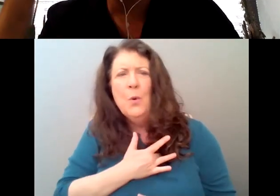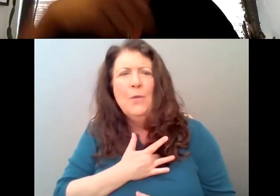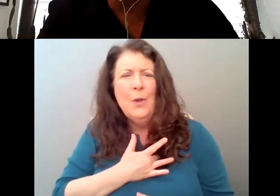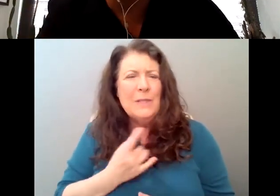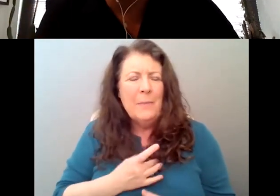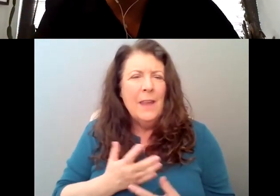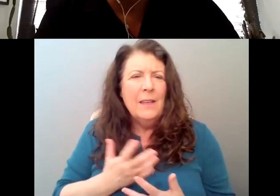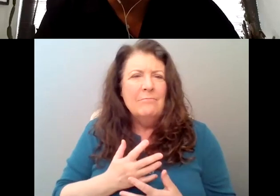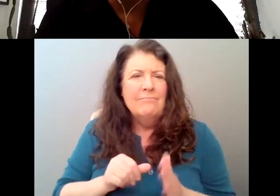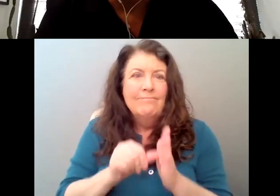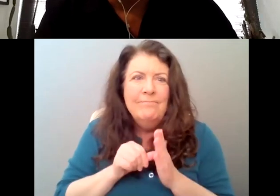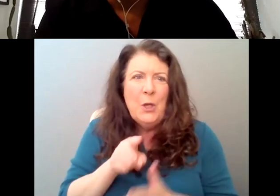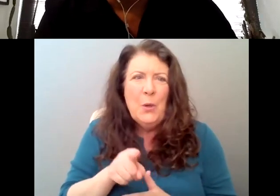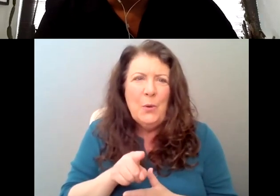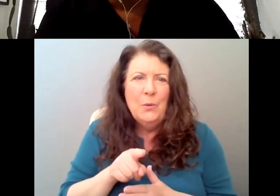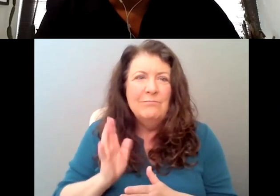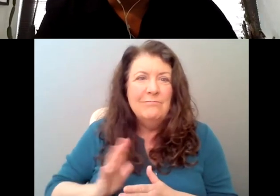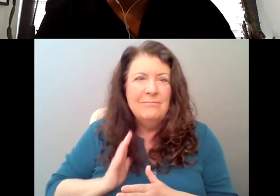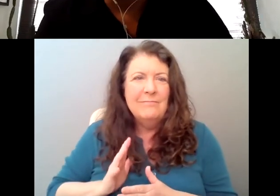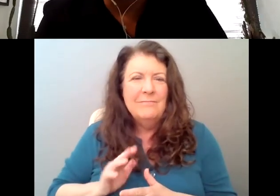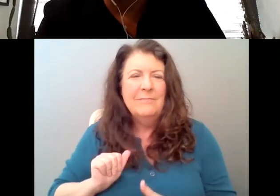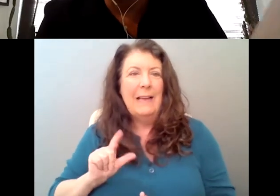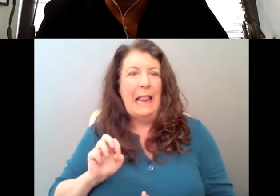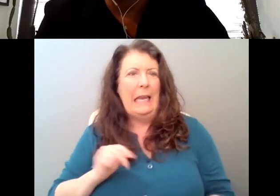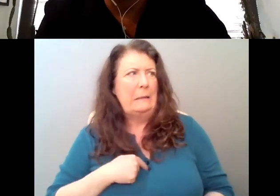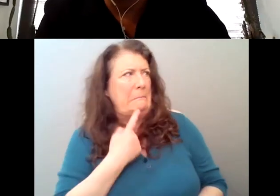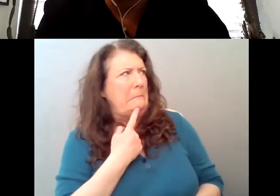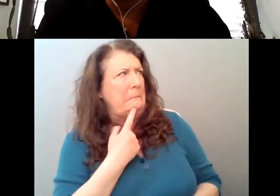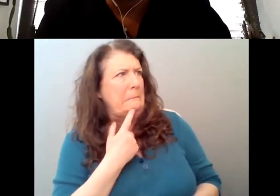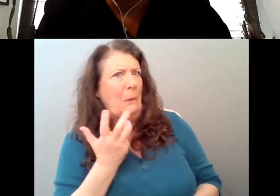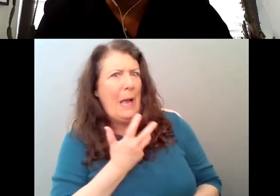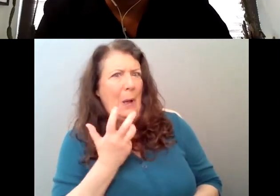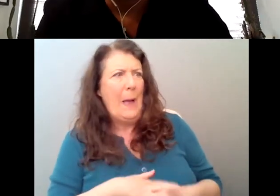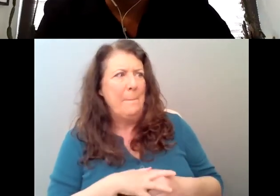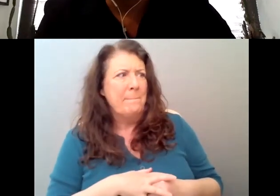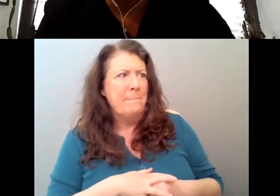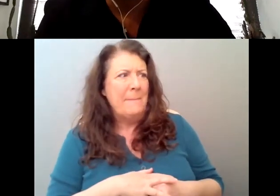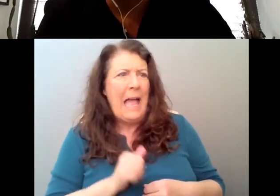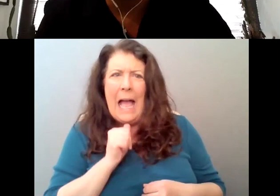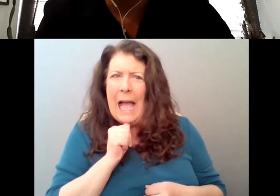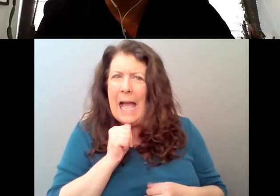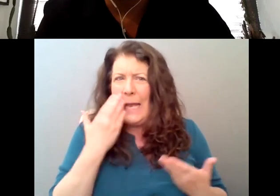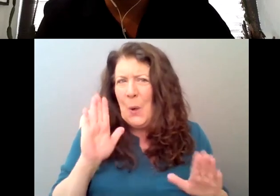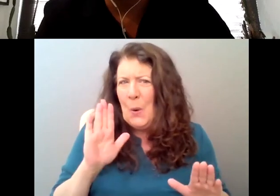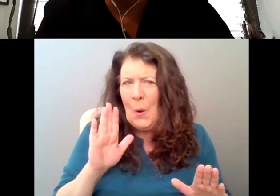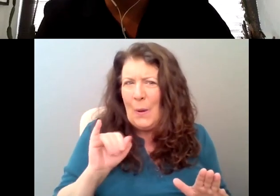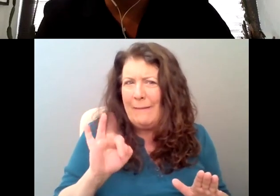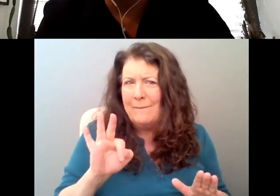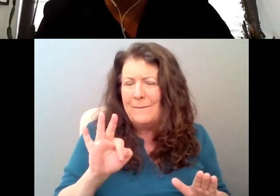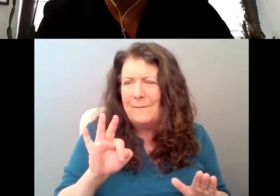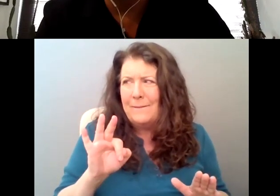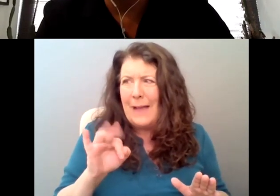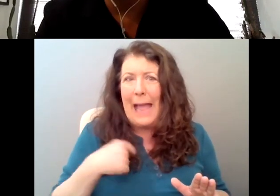you remember reading there? Uh, wow. Um, I, I, I don't, I don't know. Um, you know,